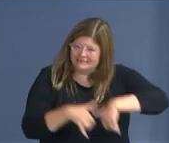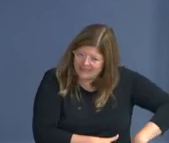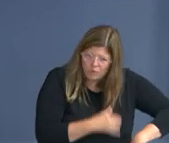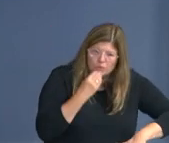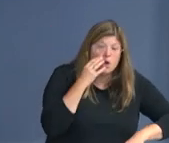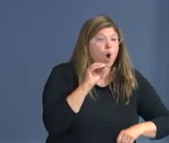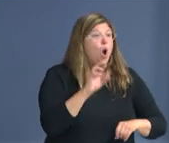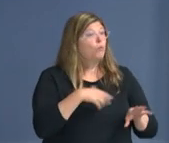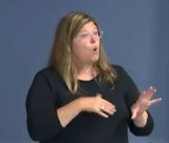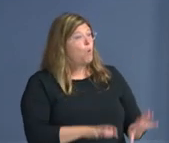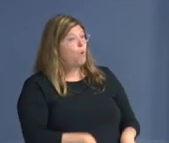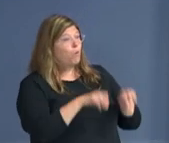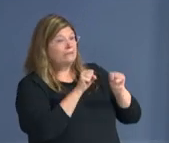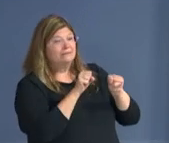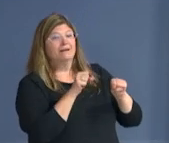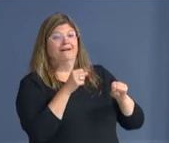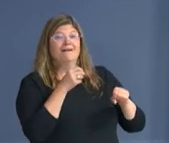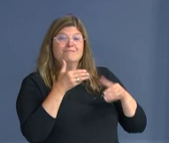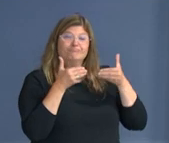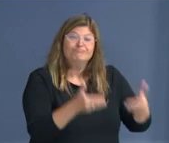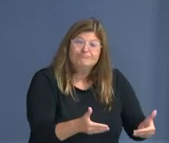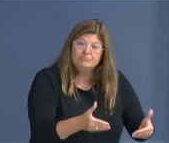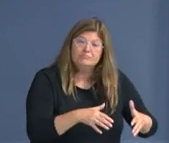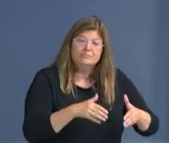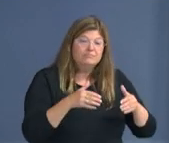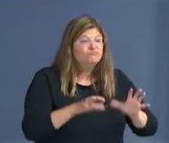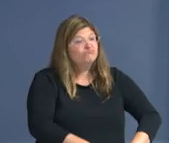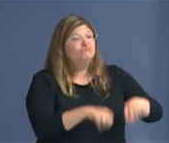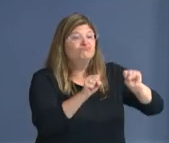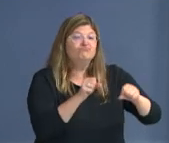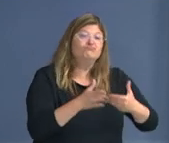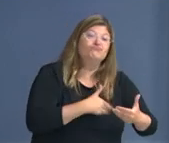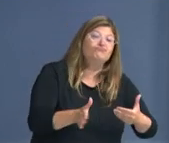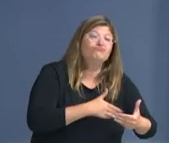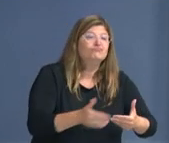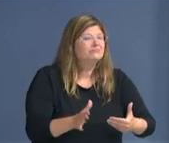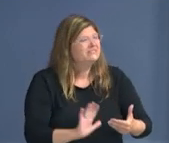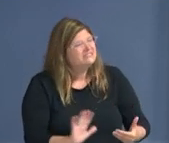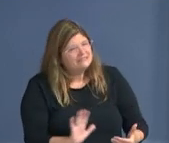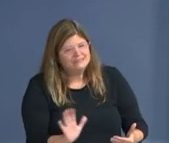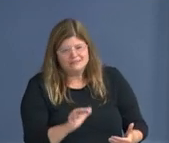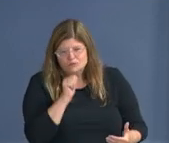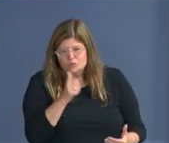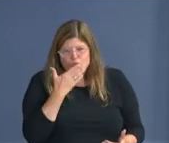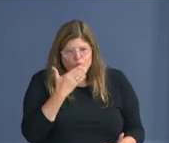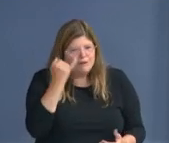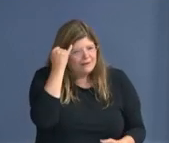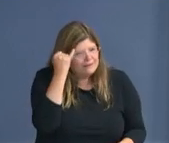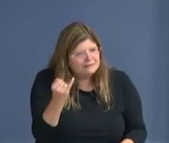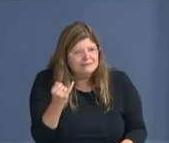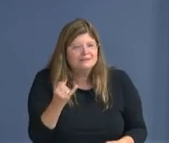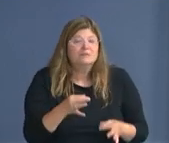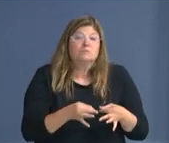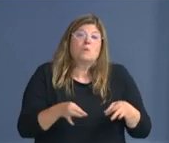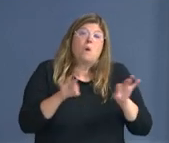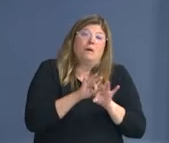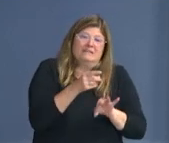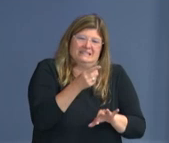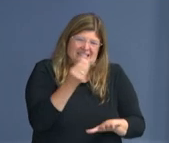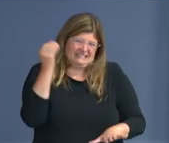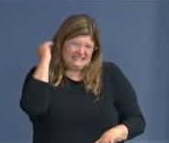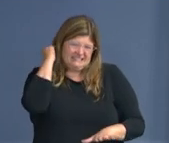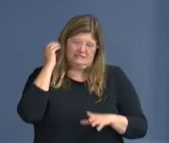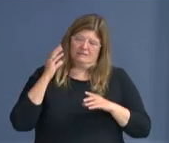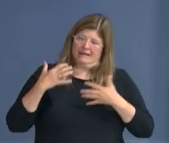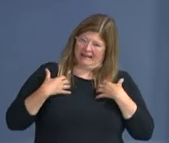with the virus. So remember, your wellness on the day of the event, and the wellness of your